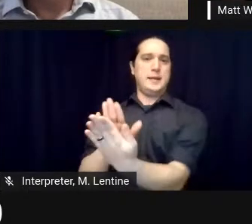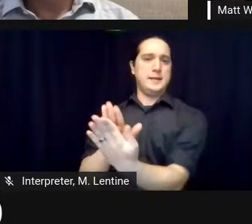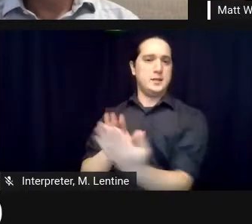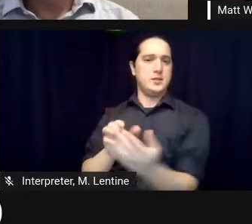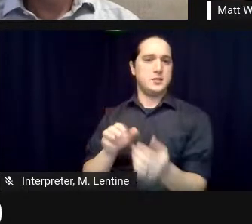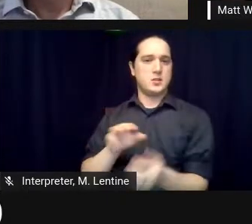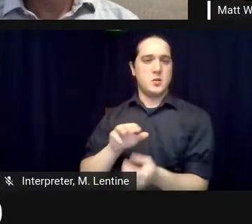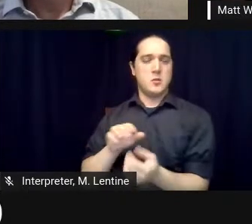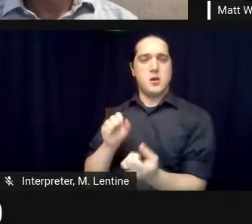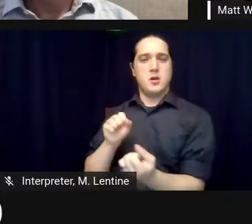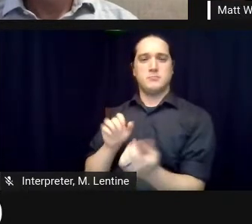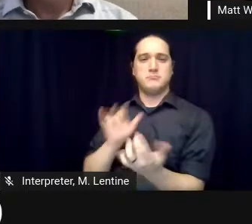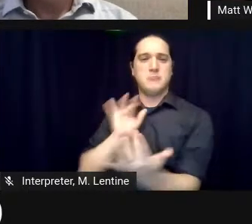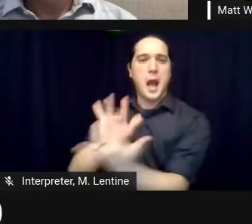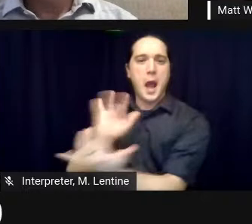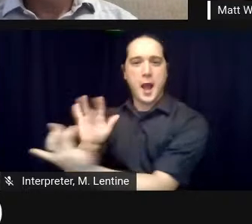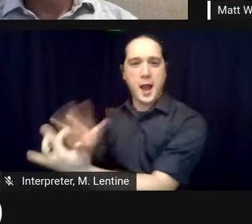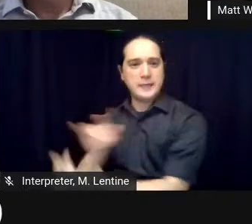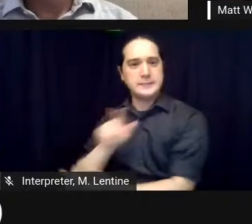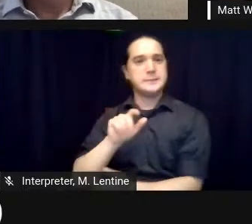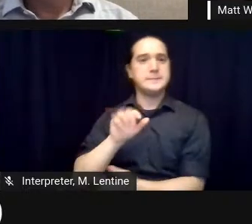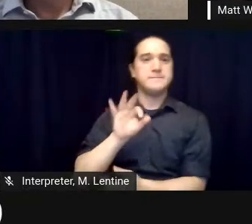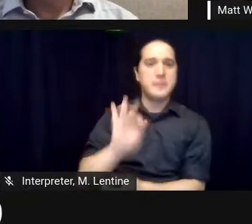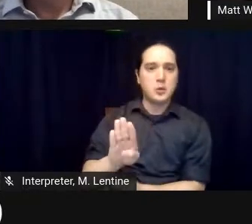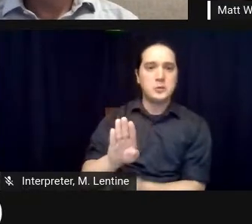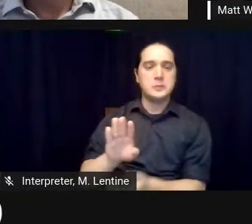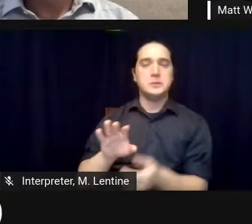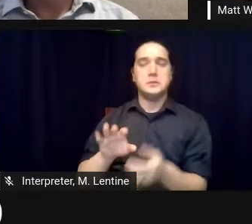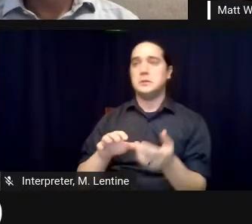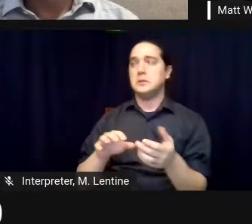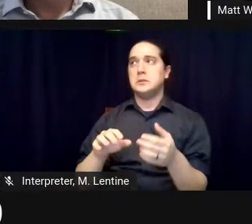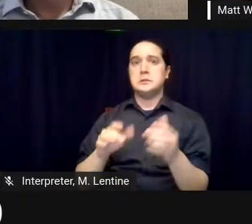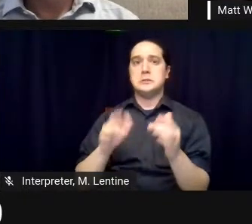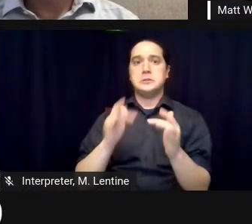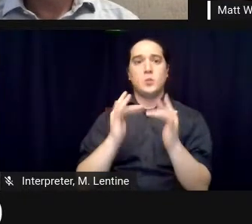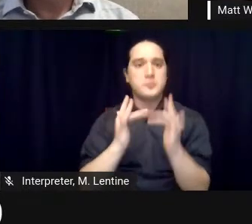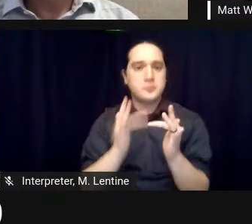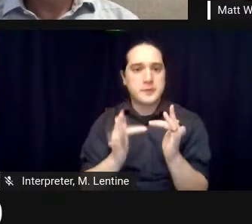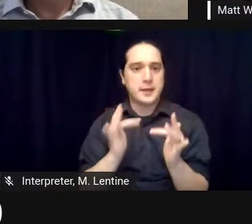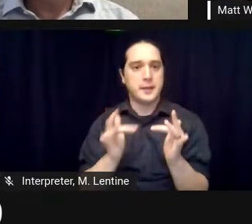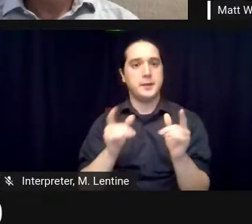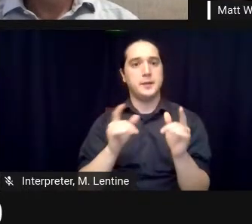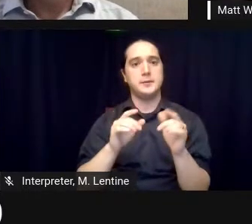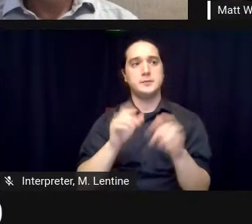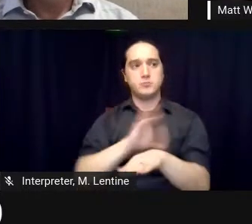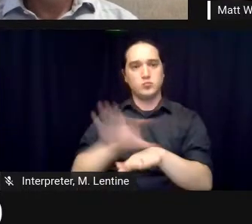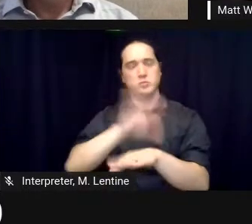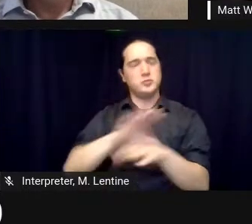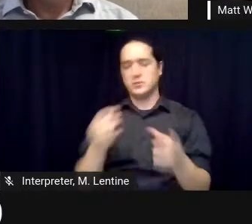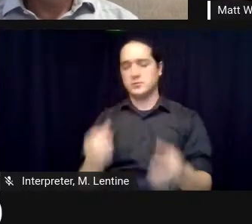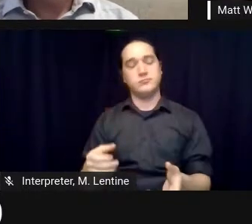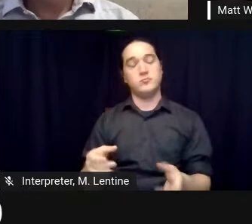challenging that's really challenging uh and we did the best we could you know on on the flip side